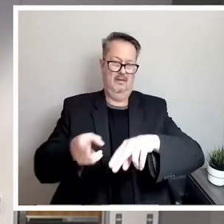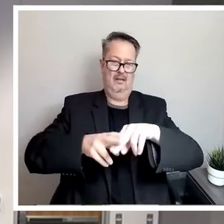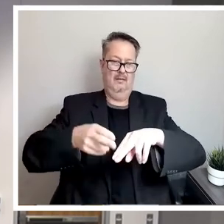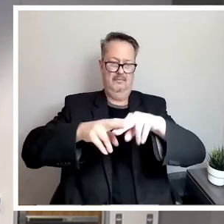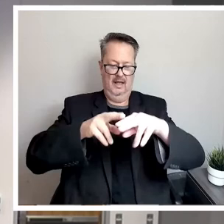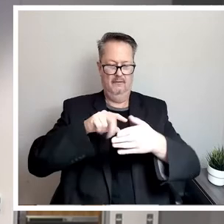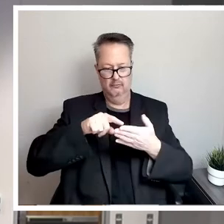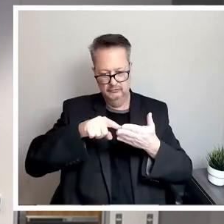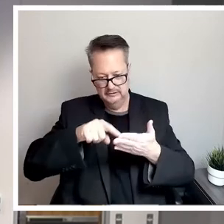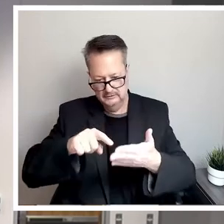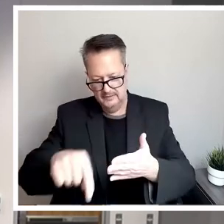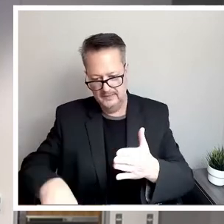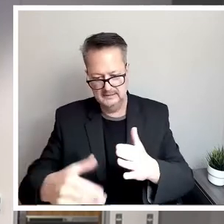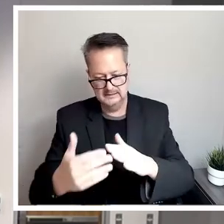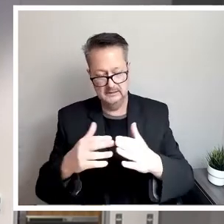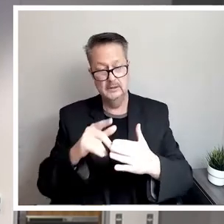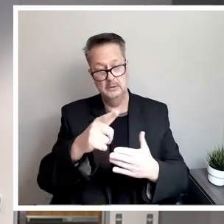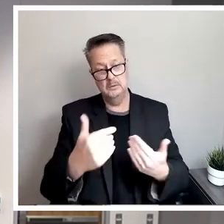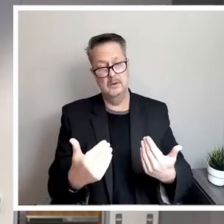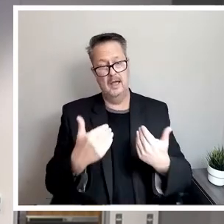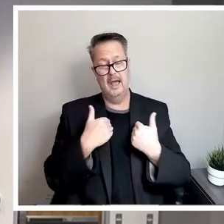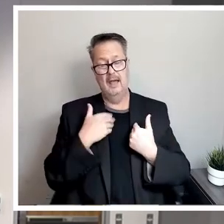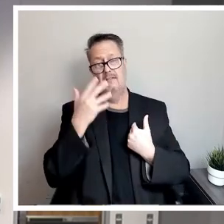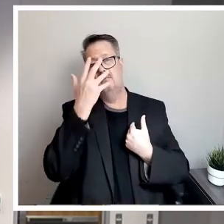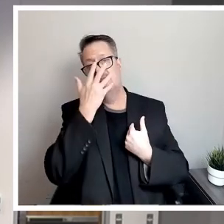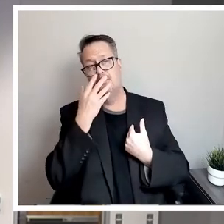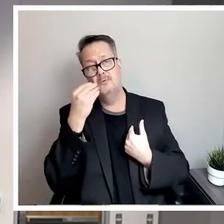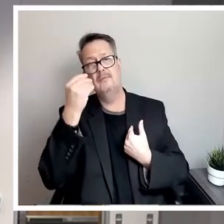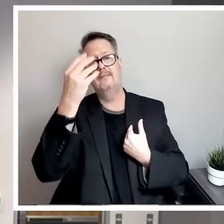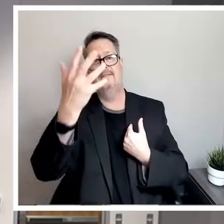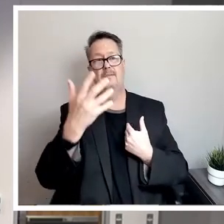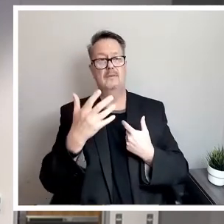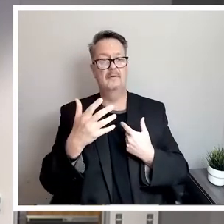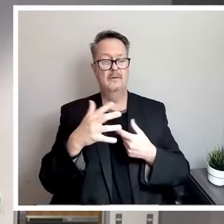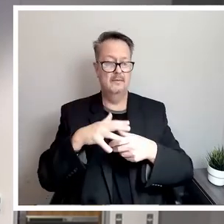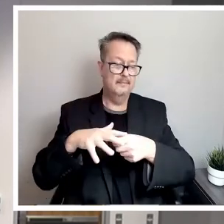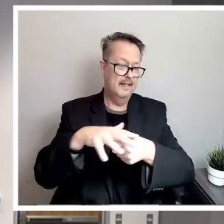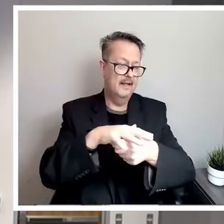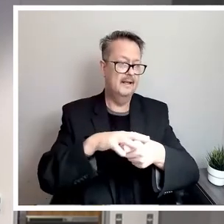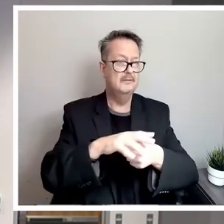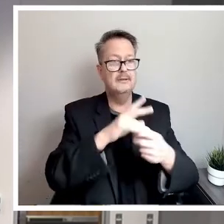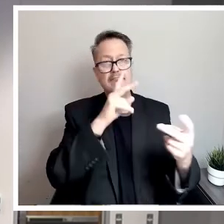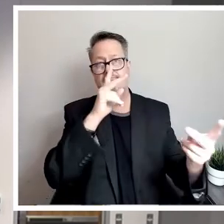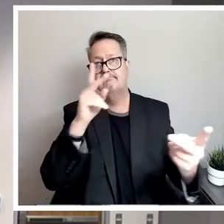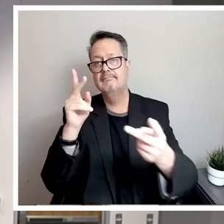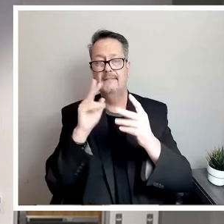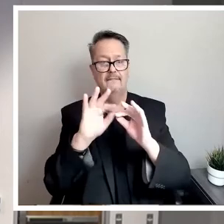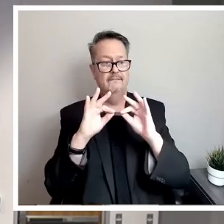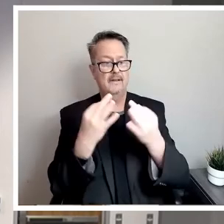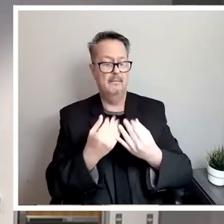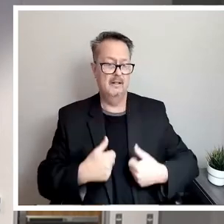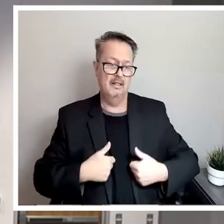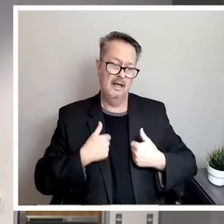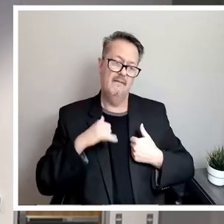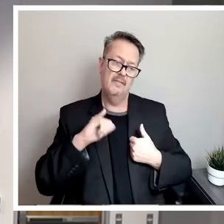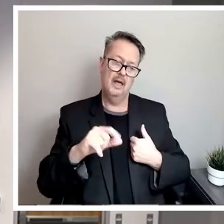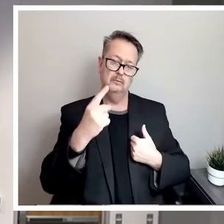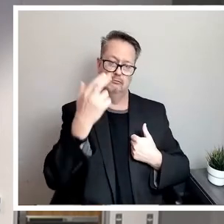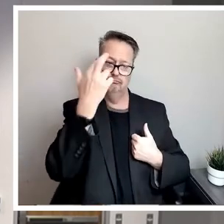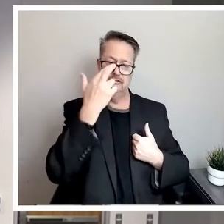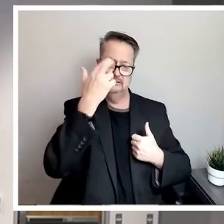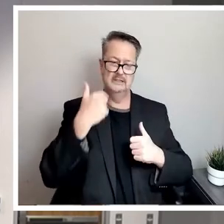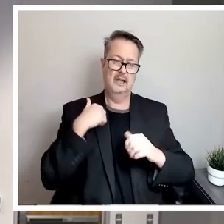even though you guys do have beautiful places, sceneries to enjoy family life. That's one of the reasons I moved here.